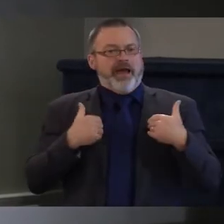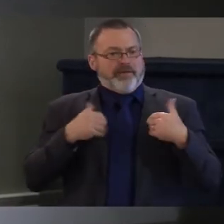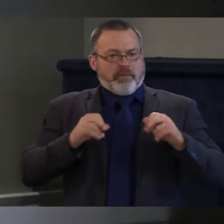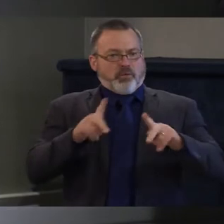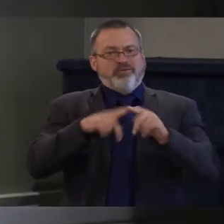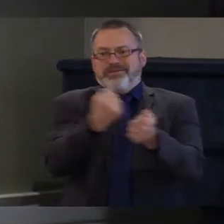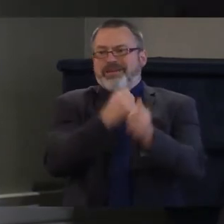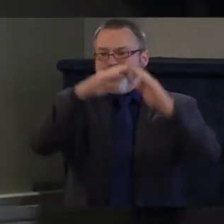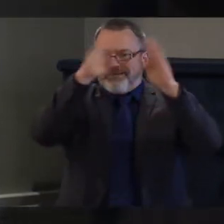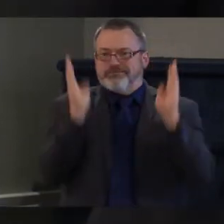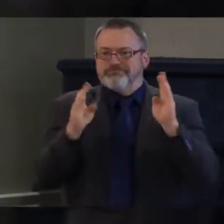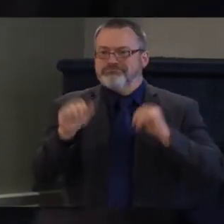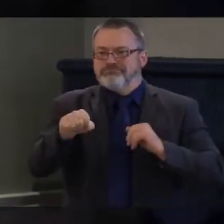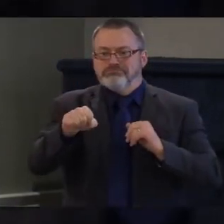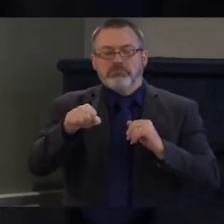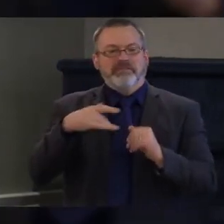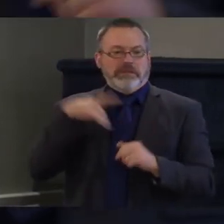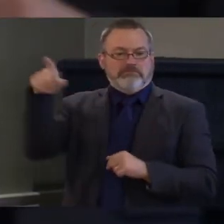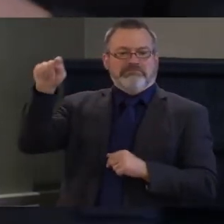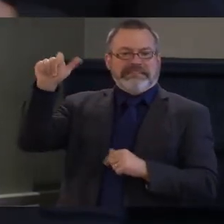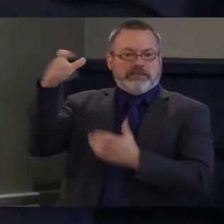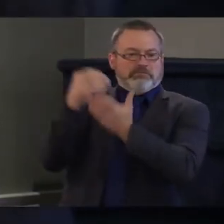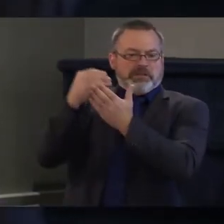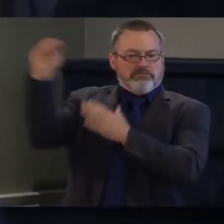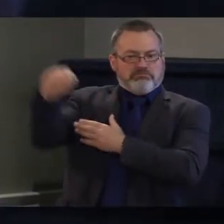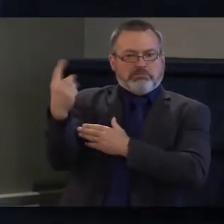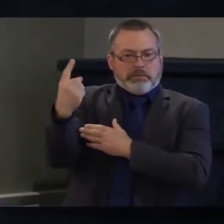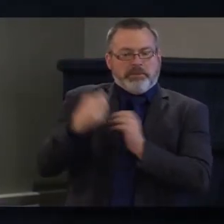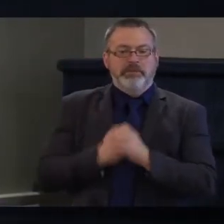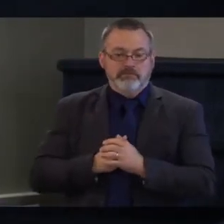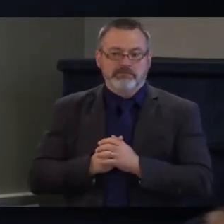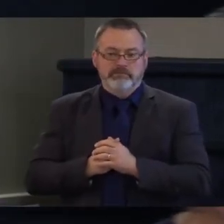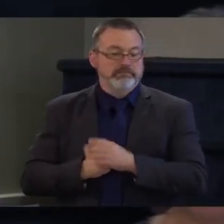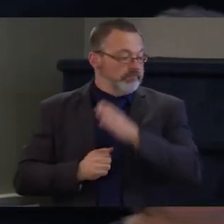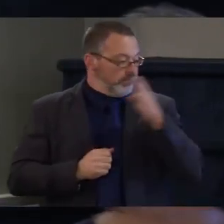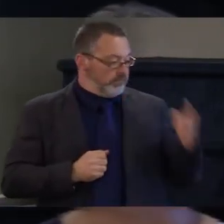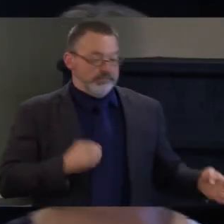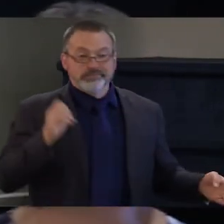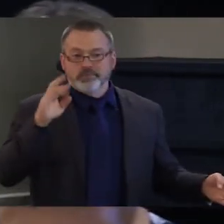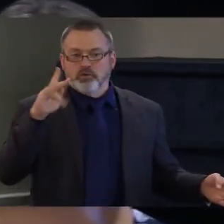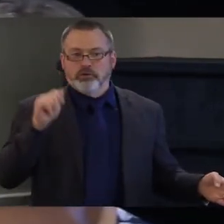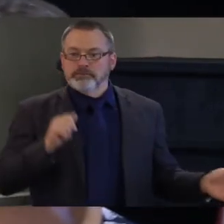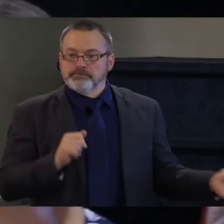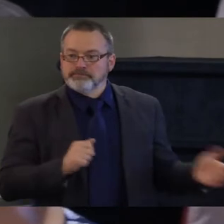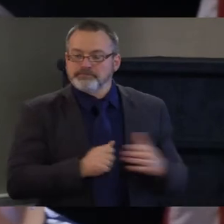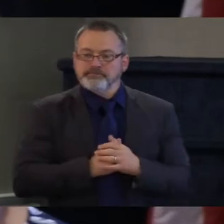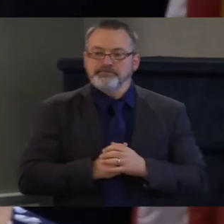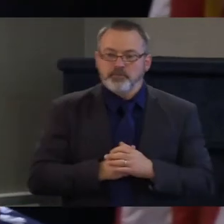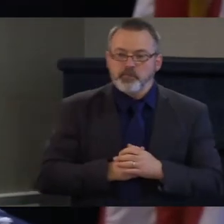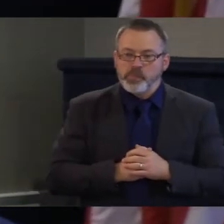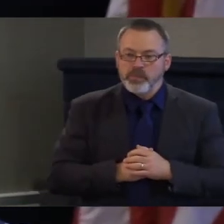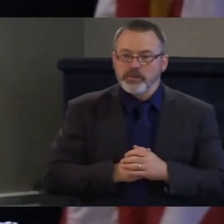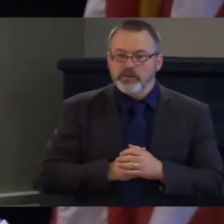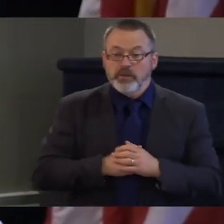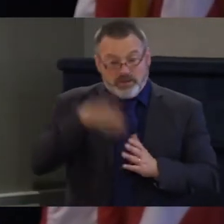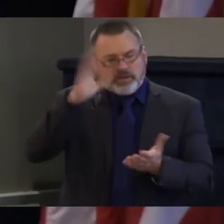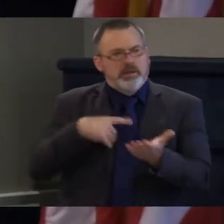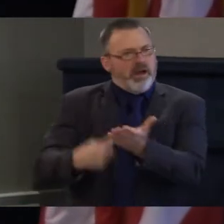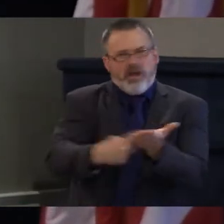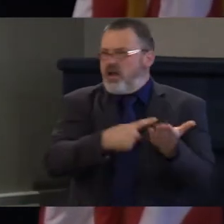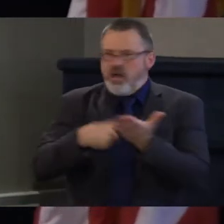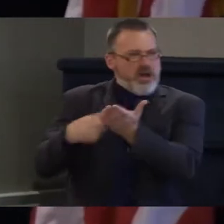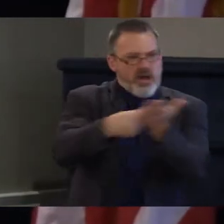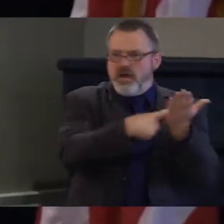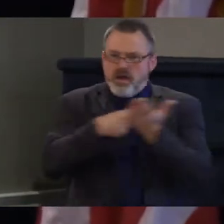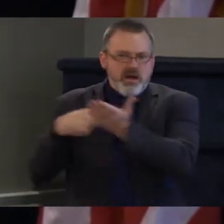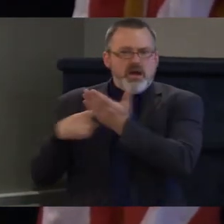Eric Reddick. I've been speaking with many care providers recently, particularly those folks